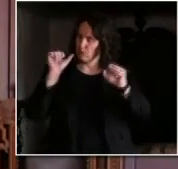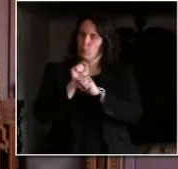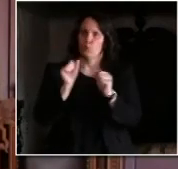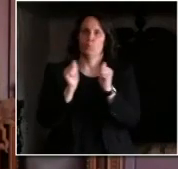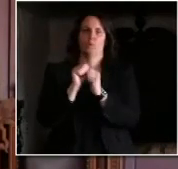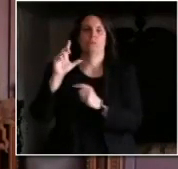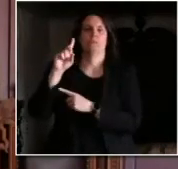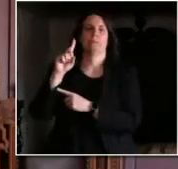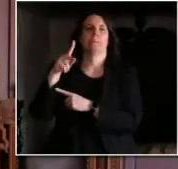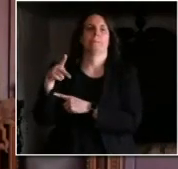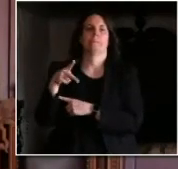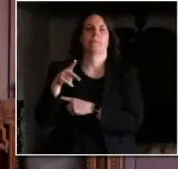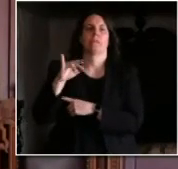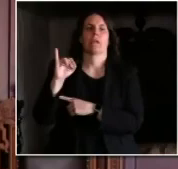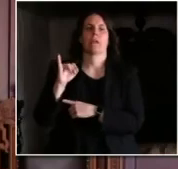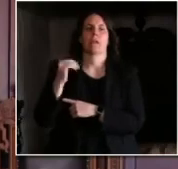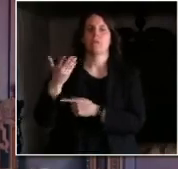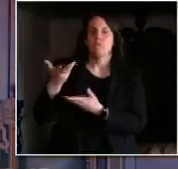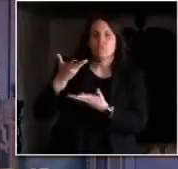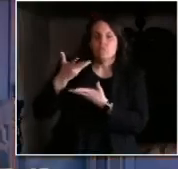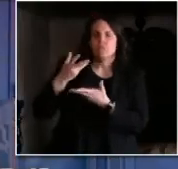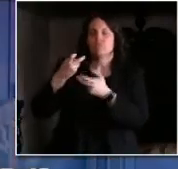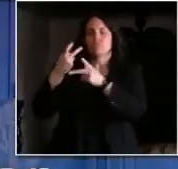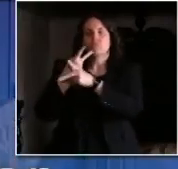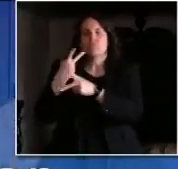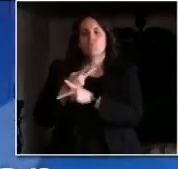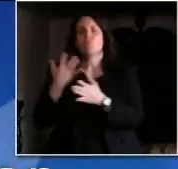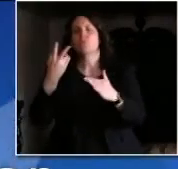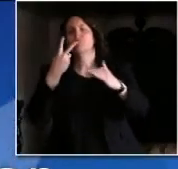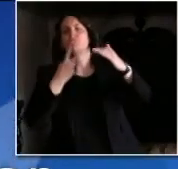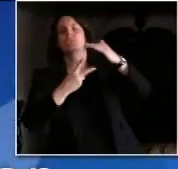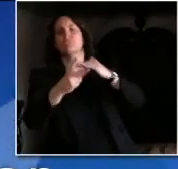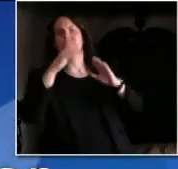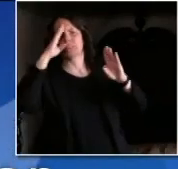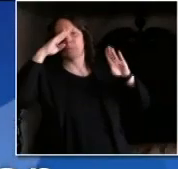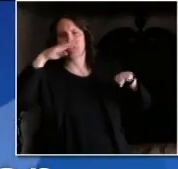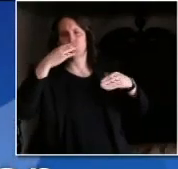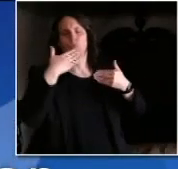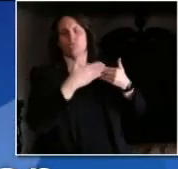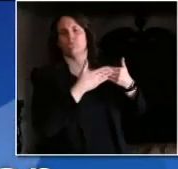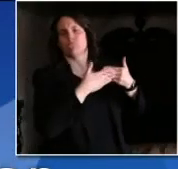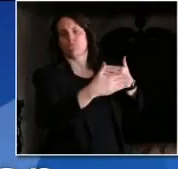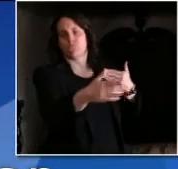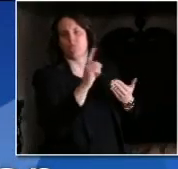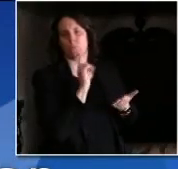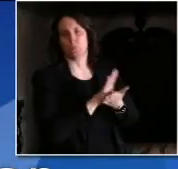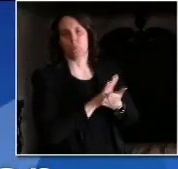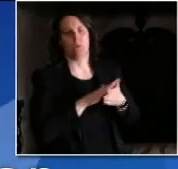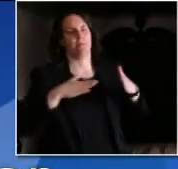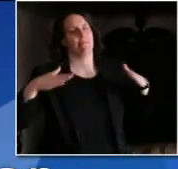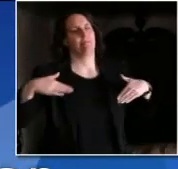expectations are. Thank you, Molly. Now to Mitchell Schmidt from the Wisconsin State Journal. Mitchell?